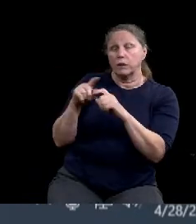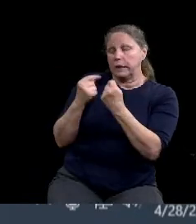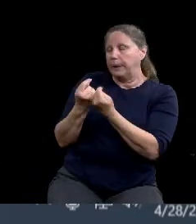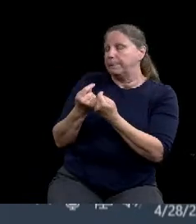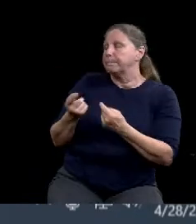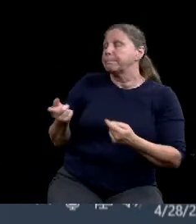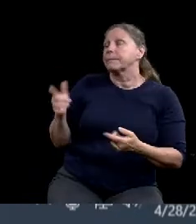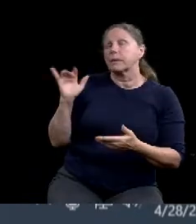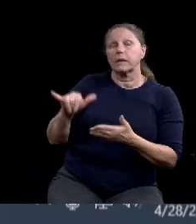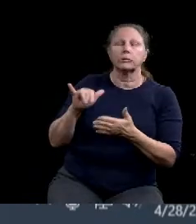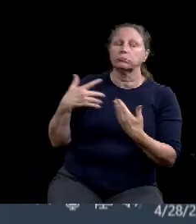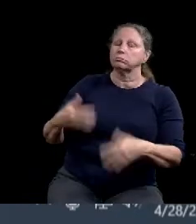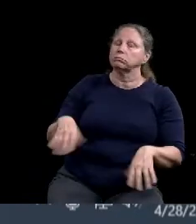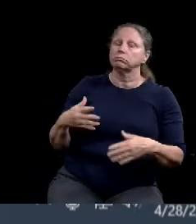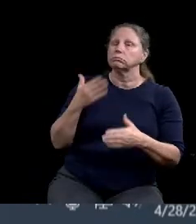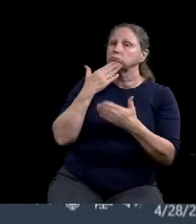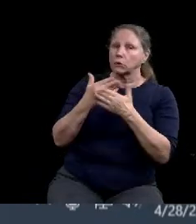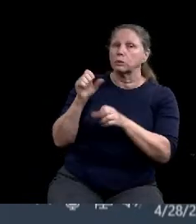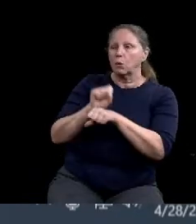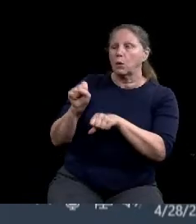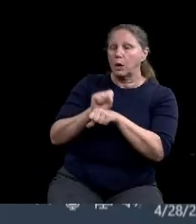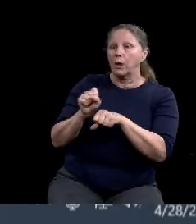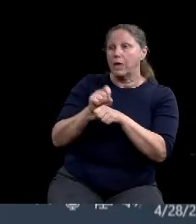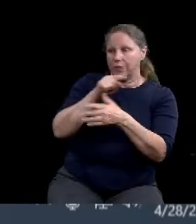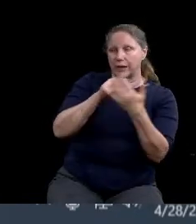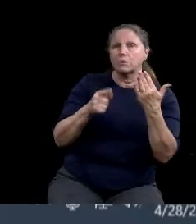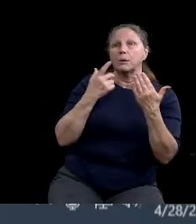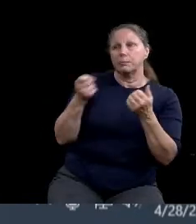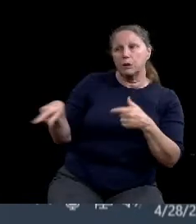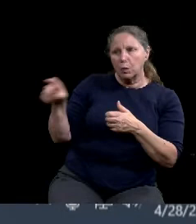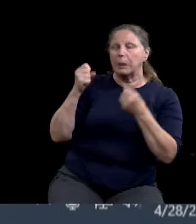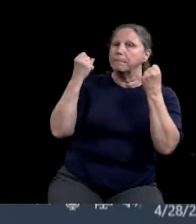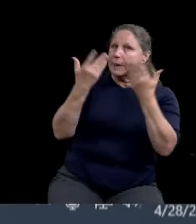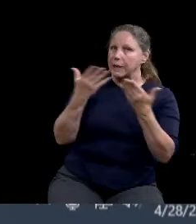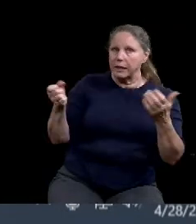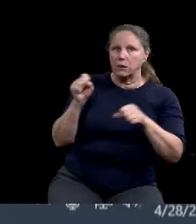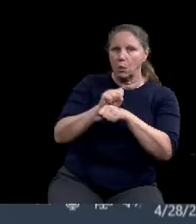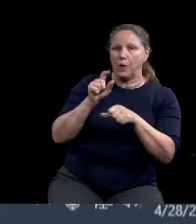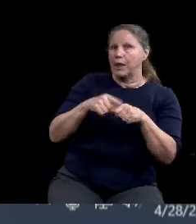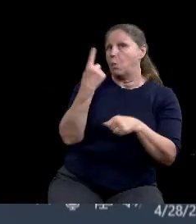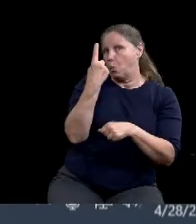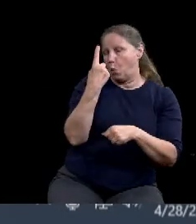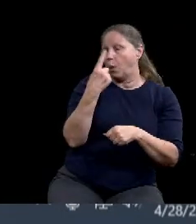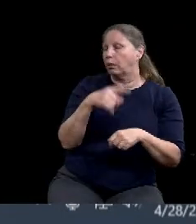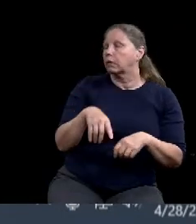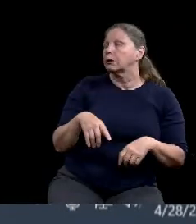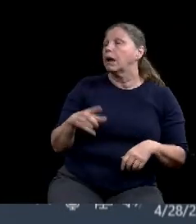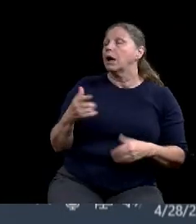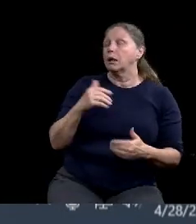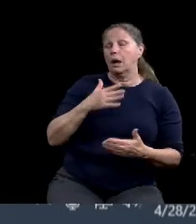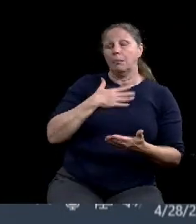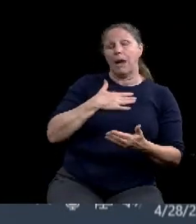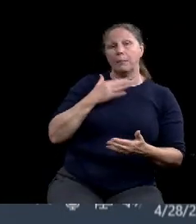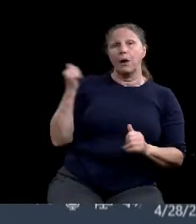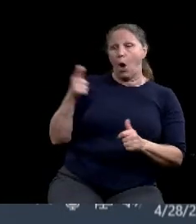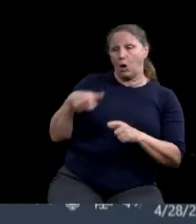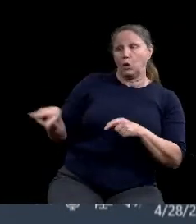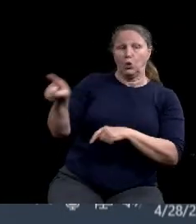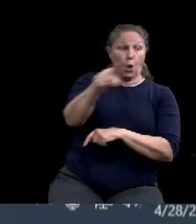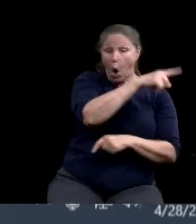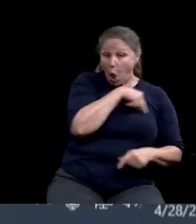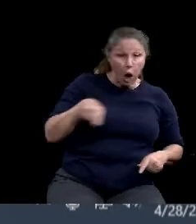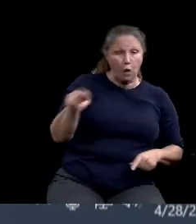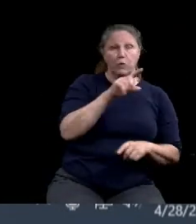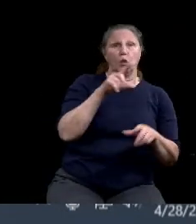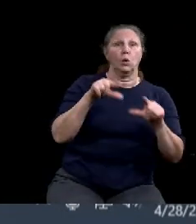great things that you guys have been working on. I'm so proud of the work that all of you are doing on working teams. And that's, this is